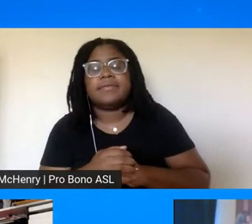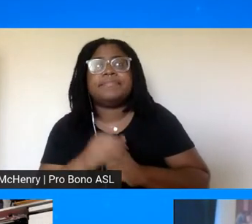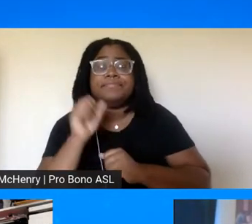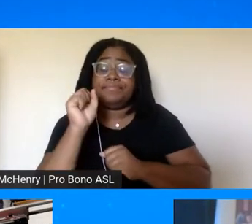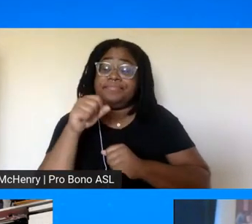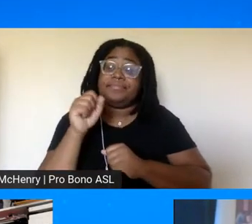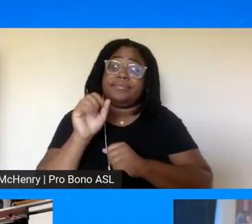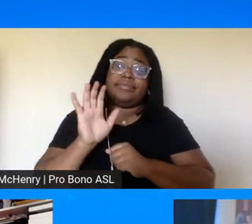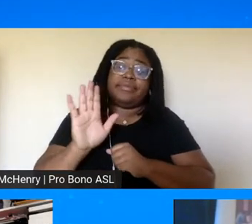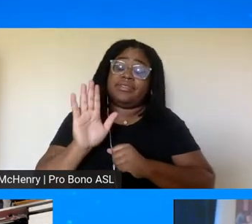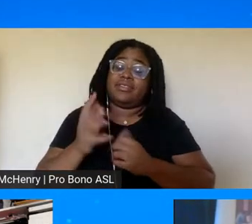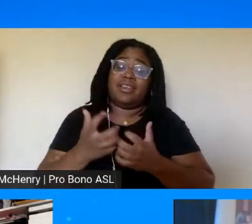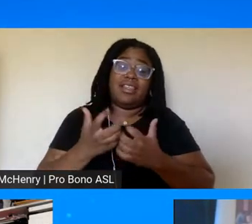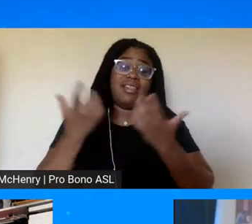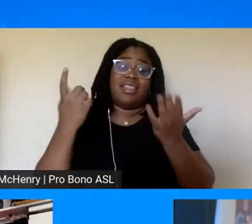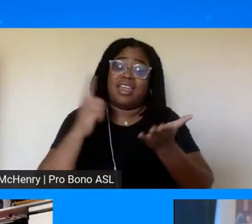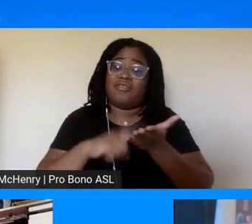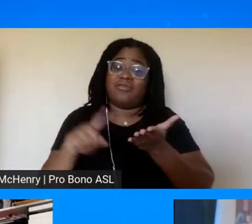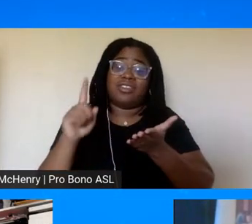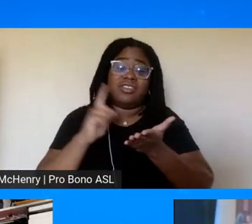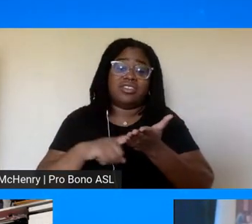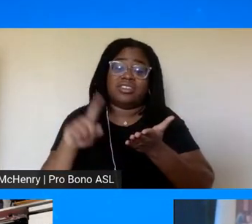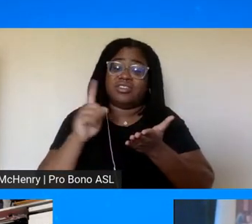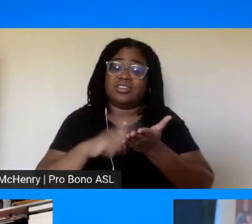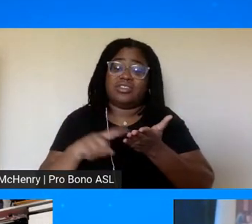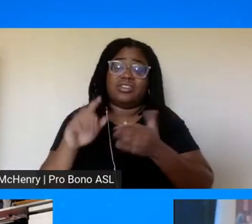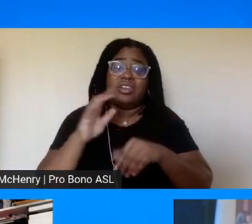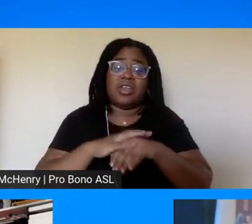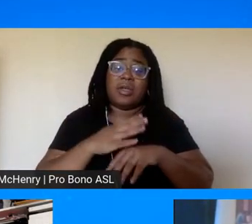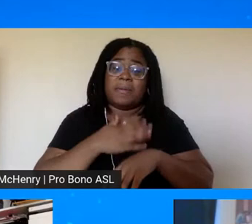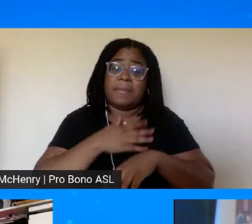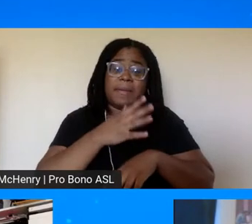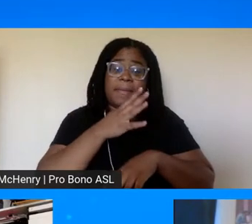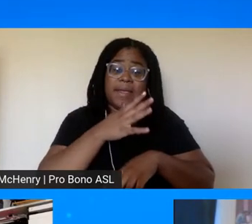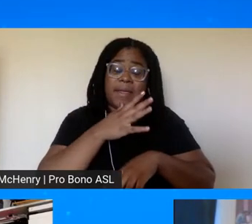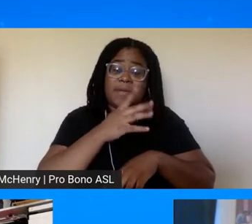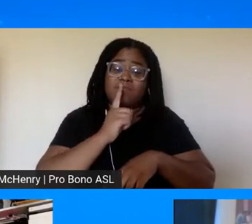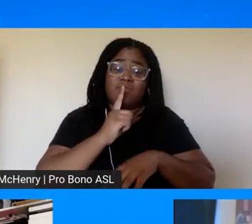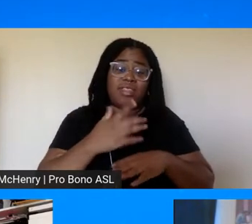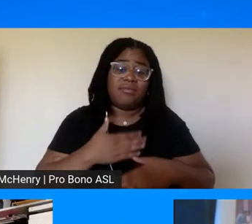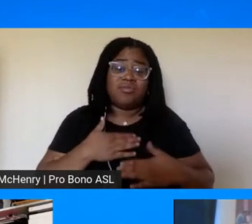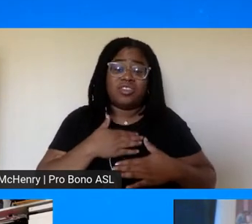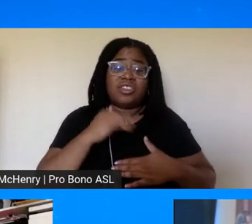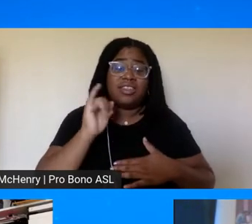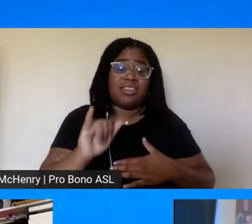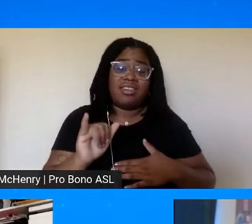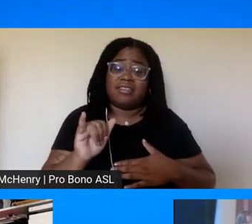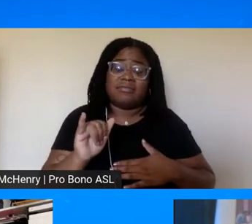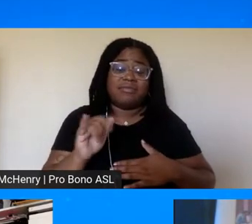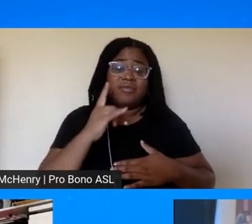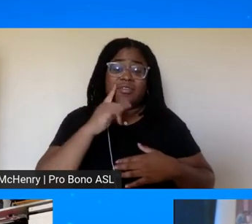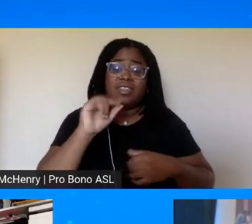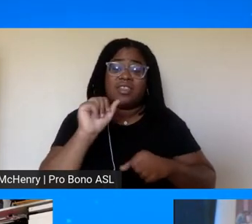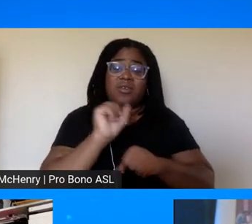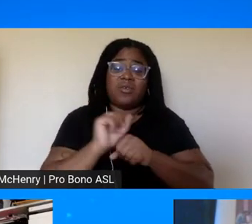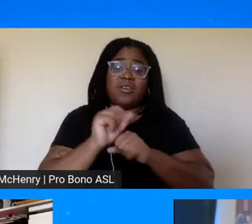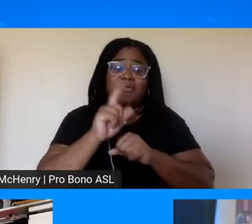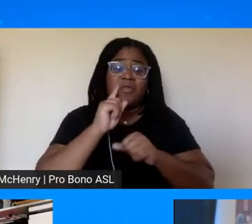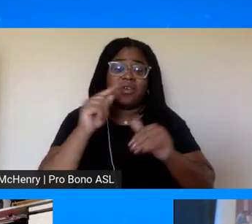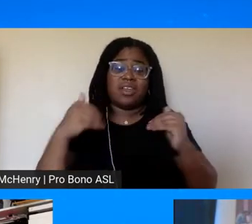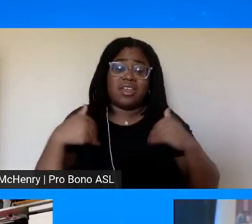extensive research on my mom and i really appreciate uh the work that uh she has done for a young woman